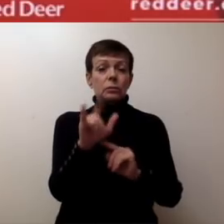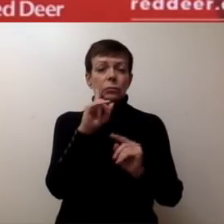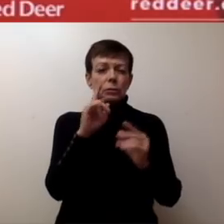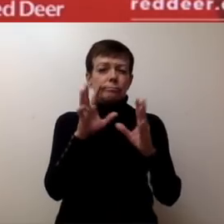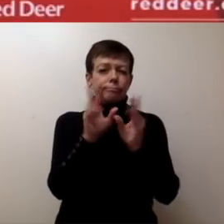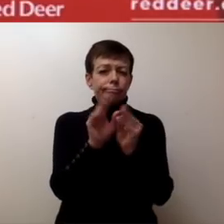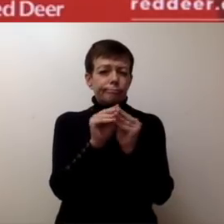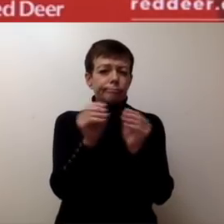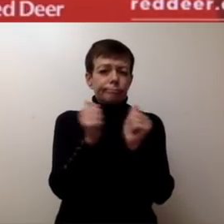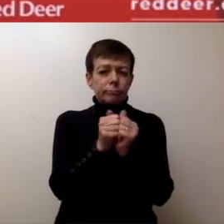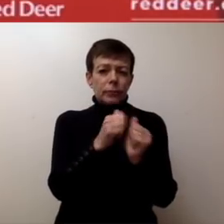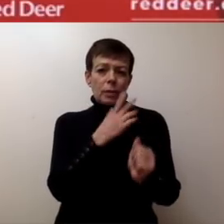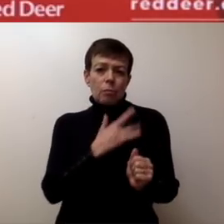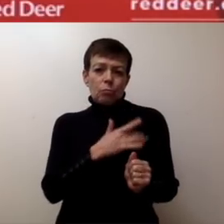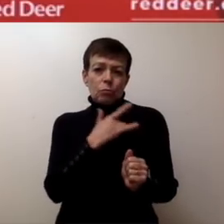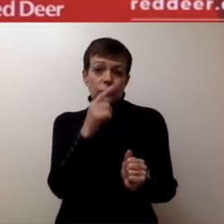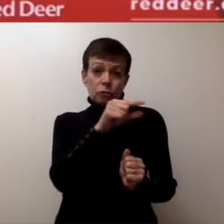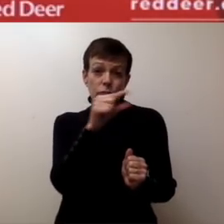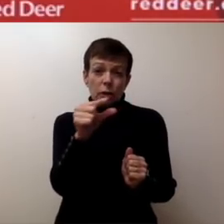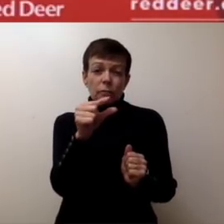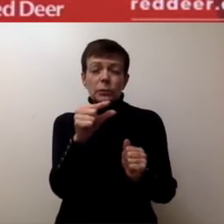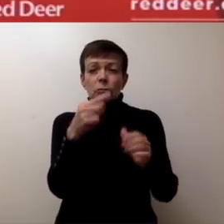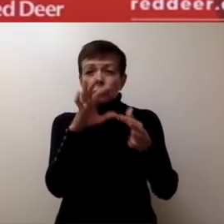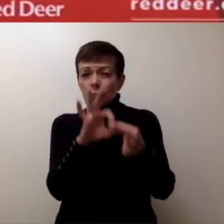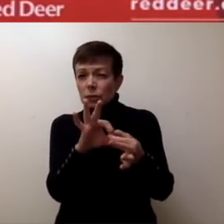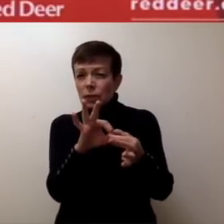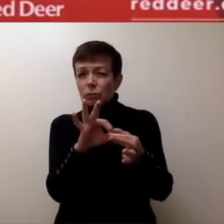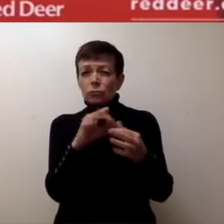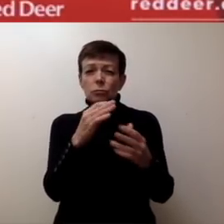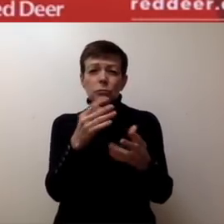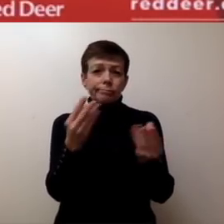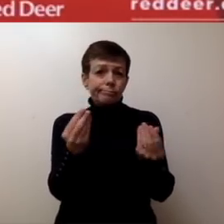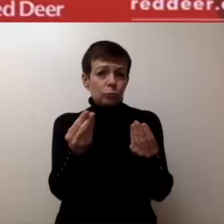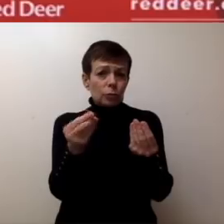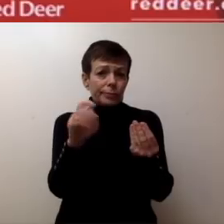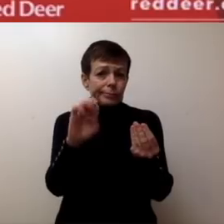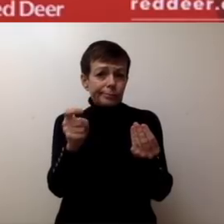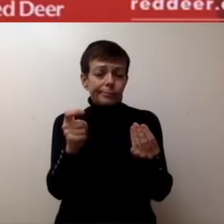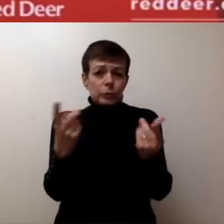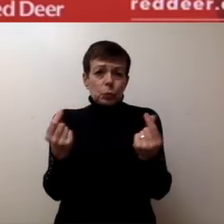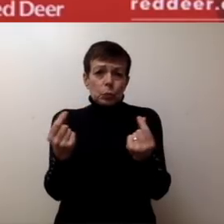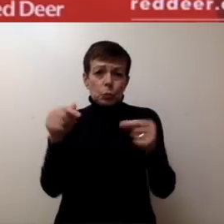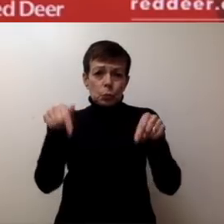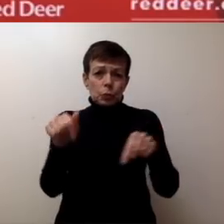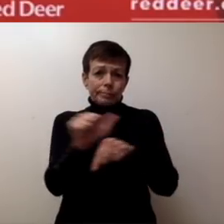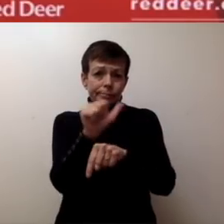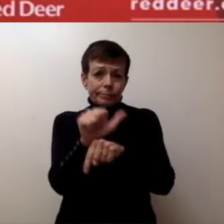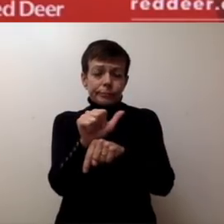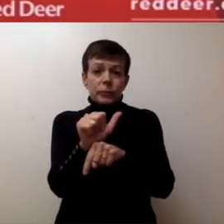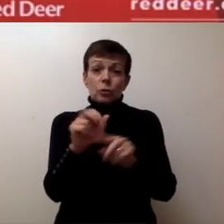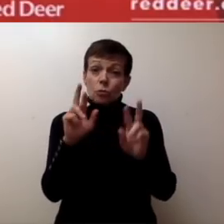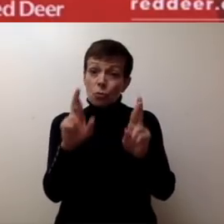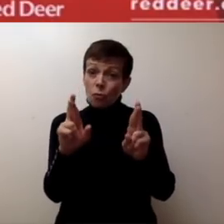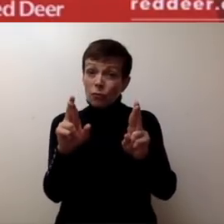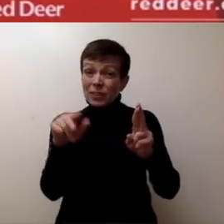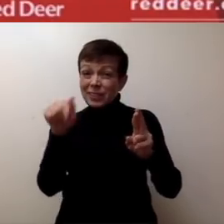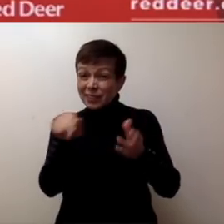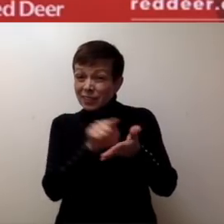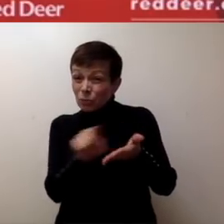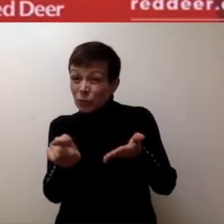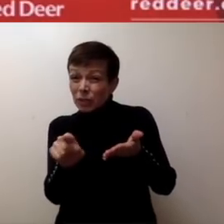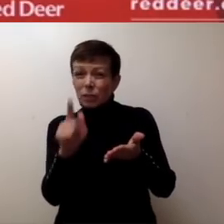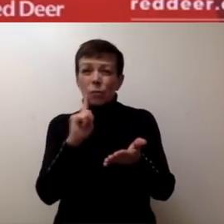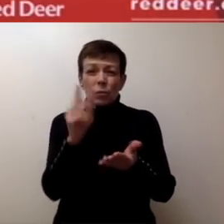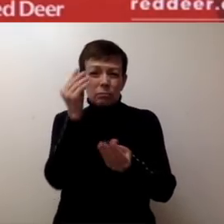provincial direction on property taxes, and so we will hopefully have further information later in the week for the people of our community.